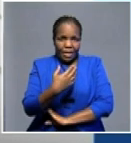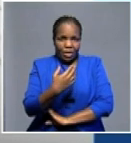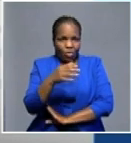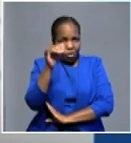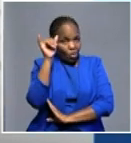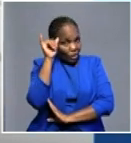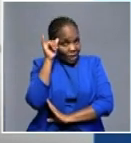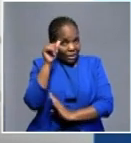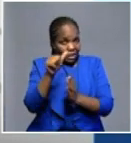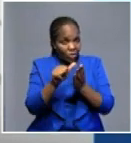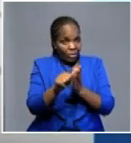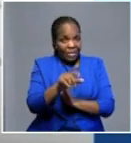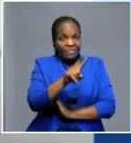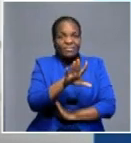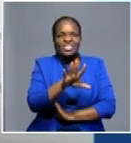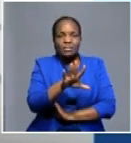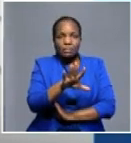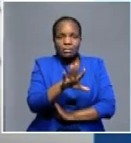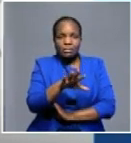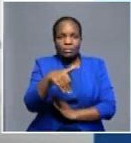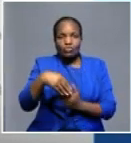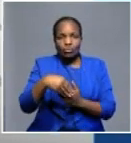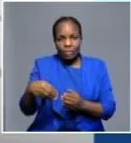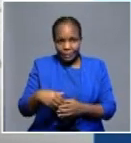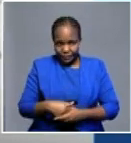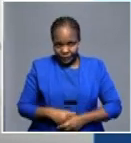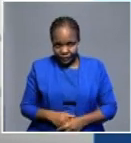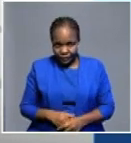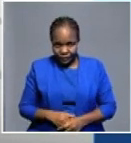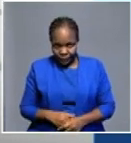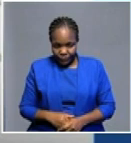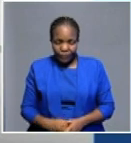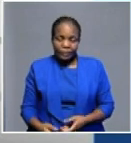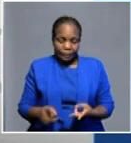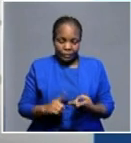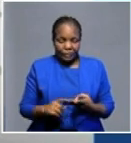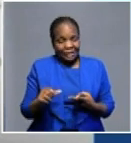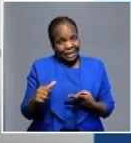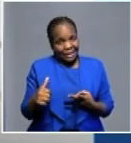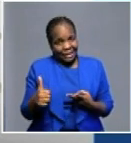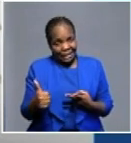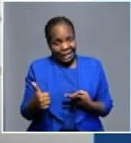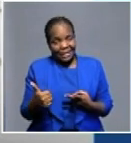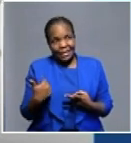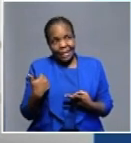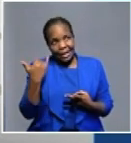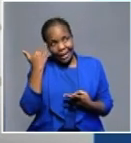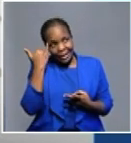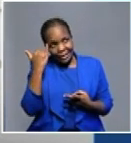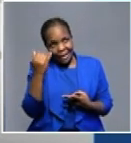across the country. And we have now also come up with some certain suggestions